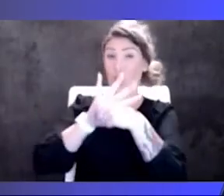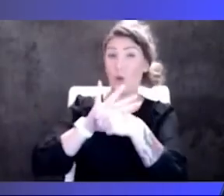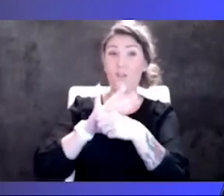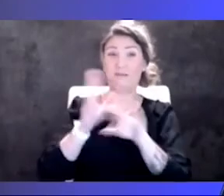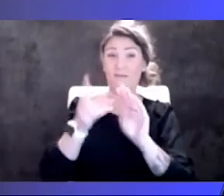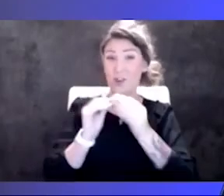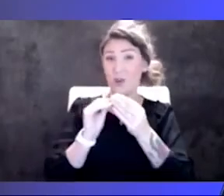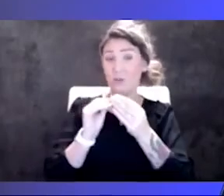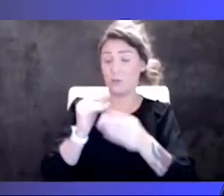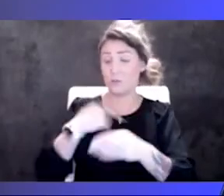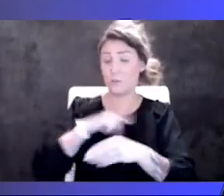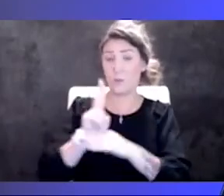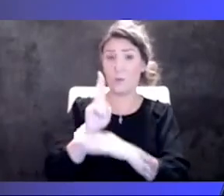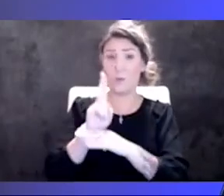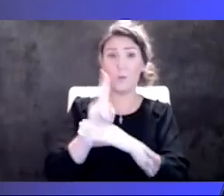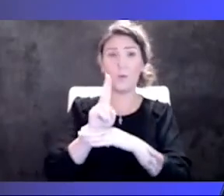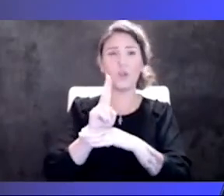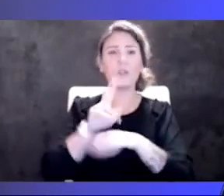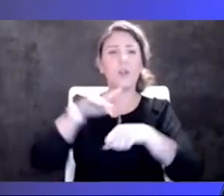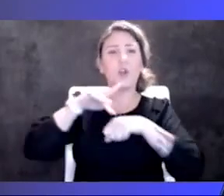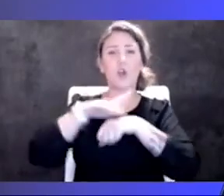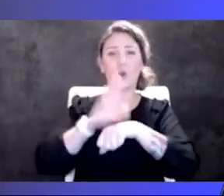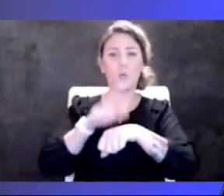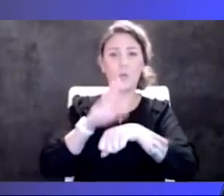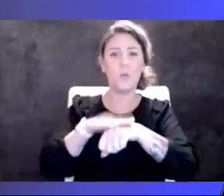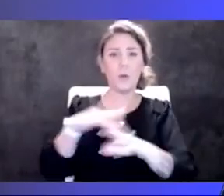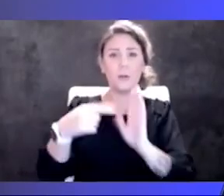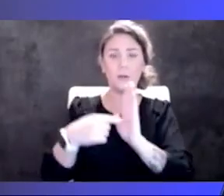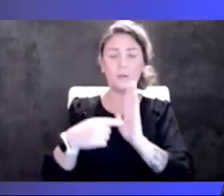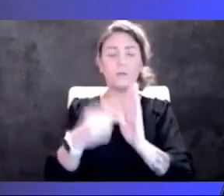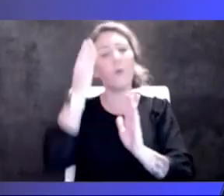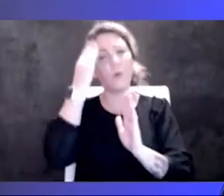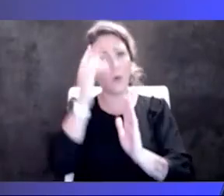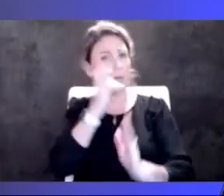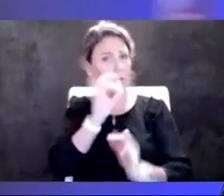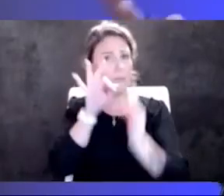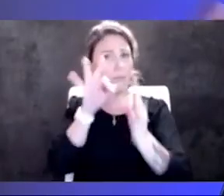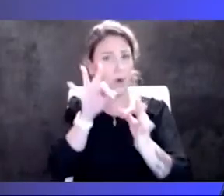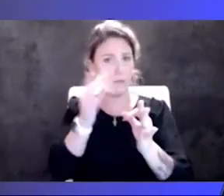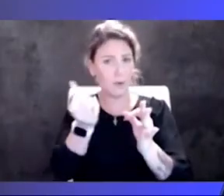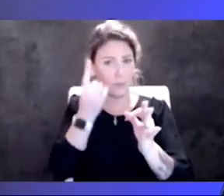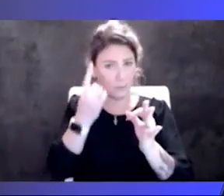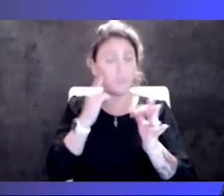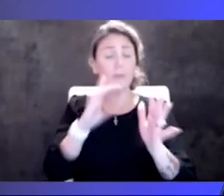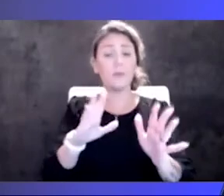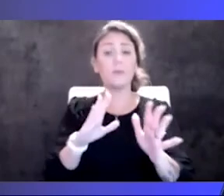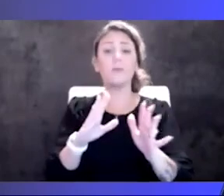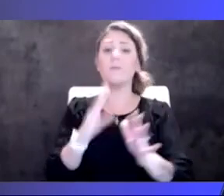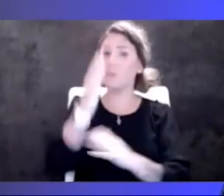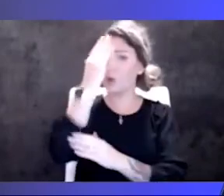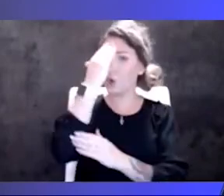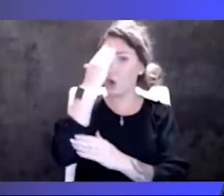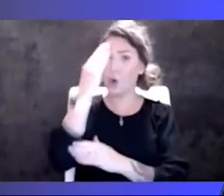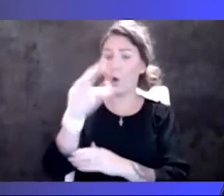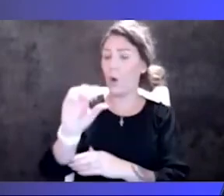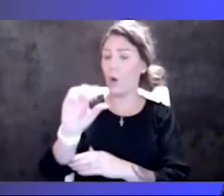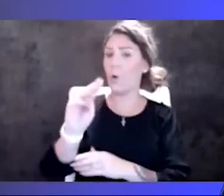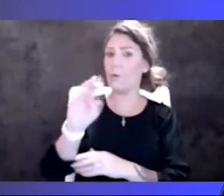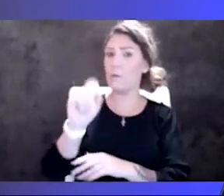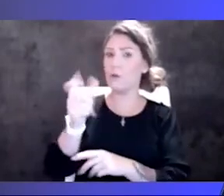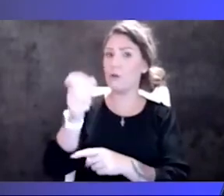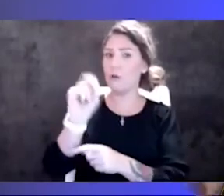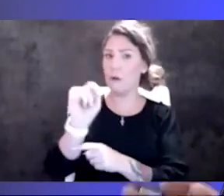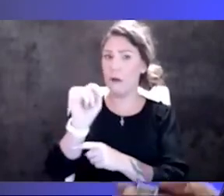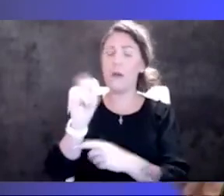an early warning sign, but we know they're not perfect, and we know that, for instance, Omicron may not be quite